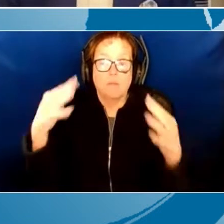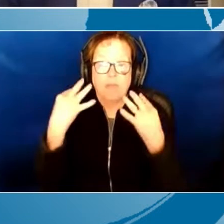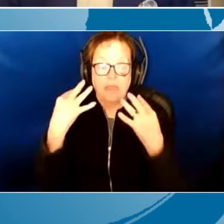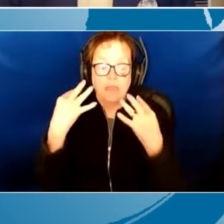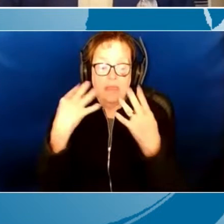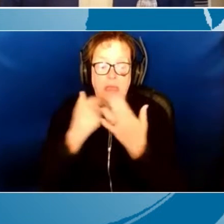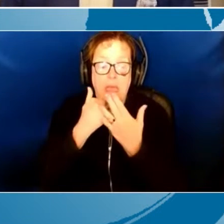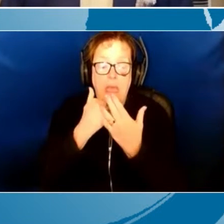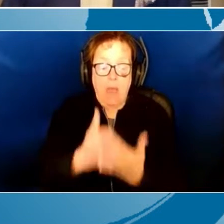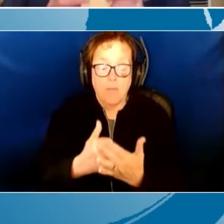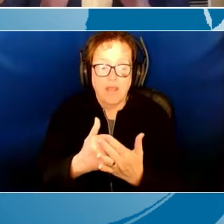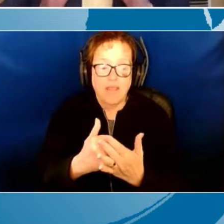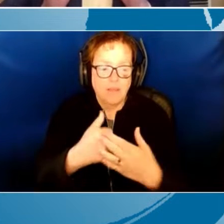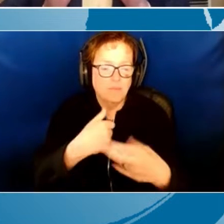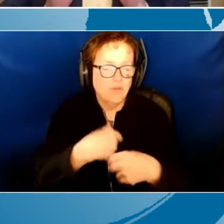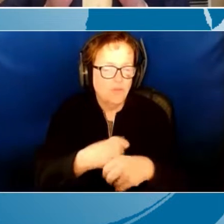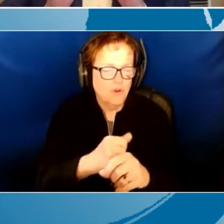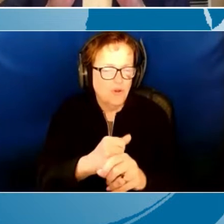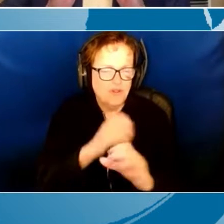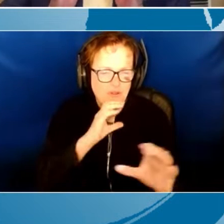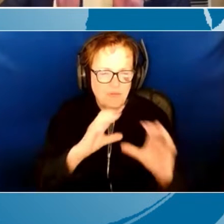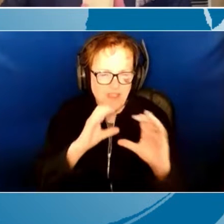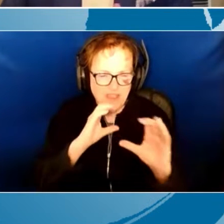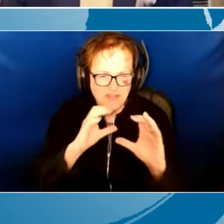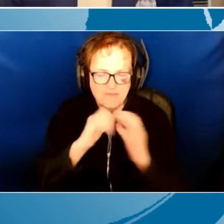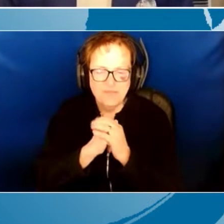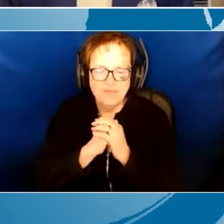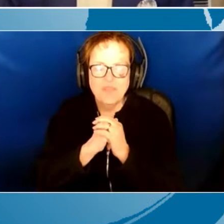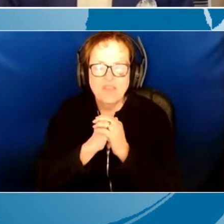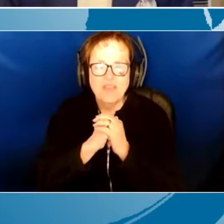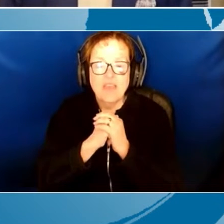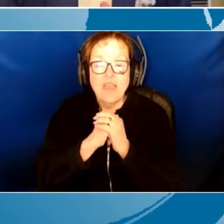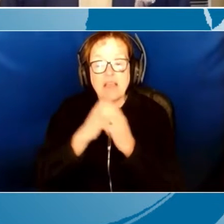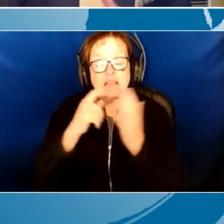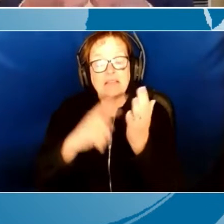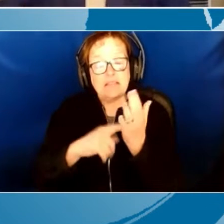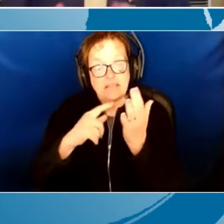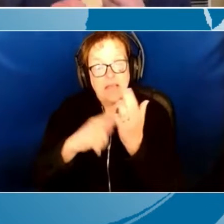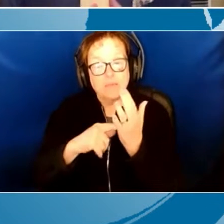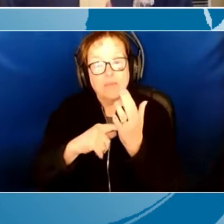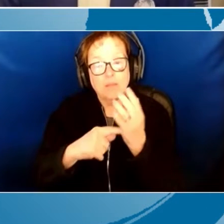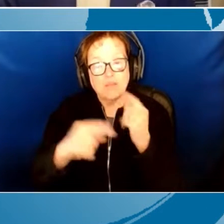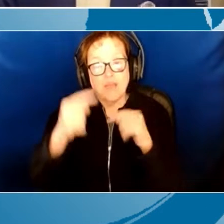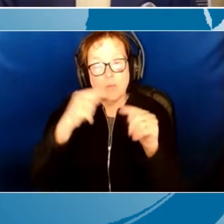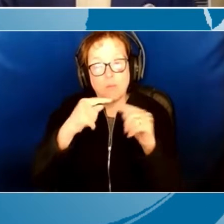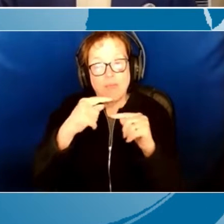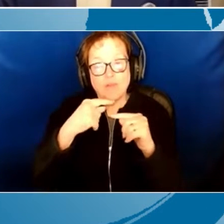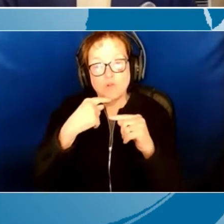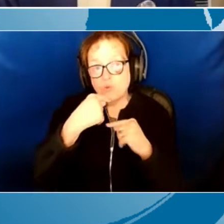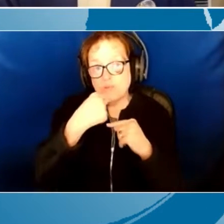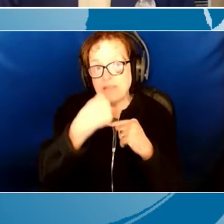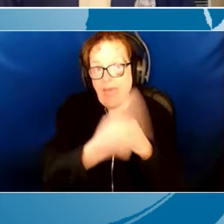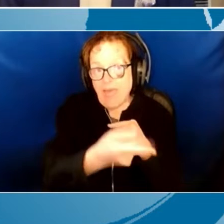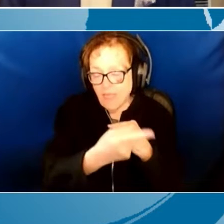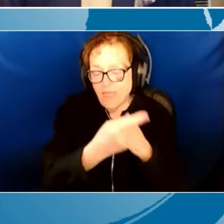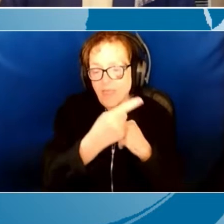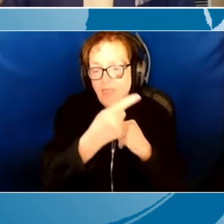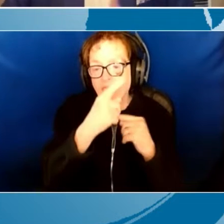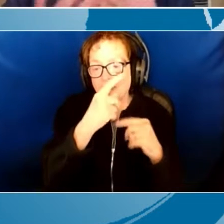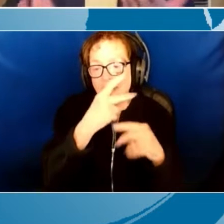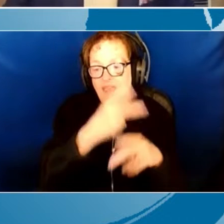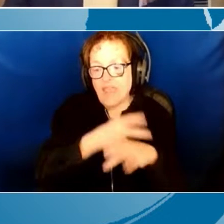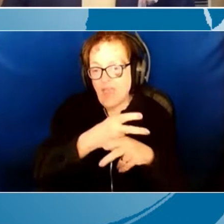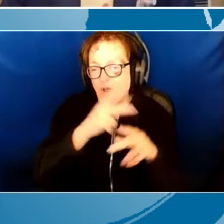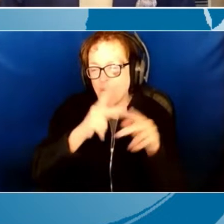communication. And, and sometimes I reverted to telling the caregivers what to do. And,